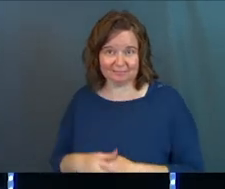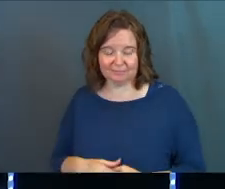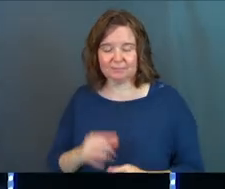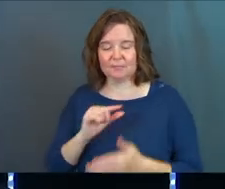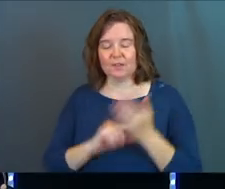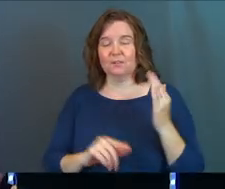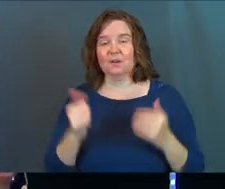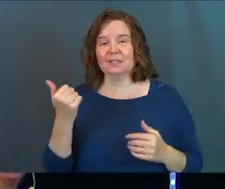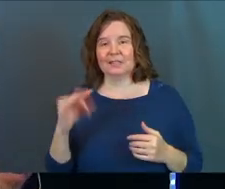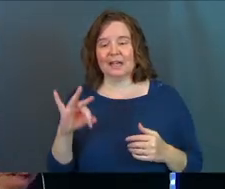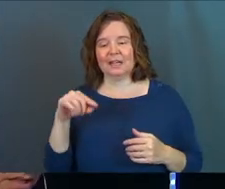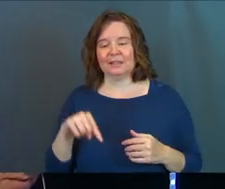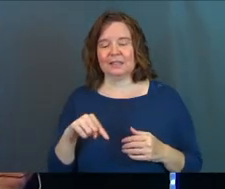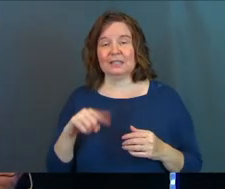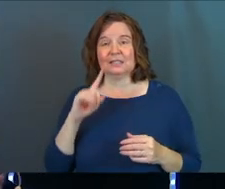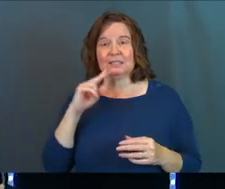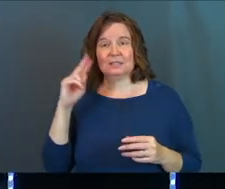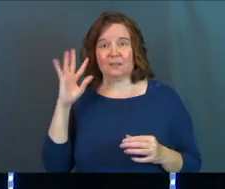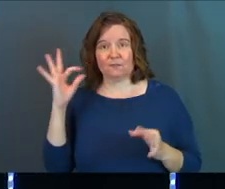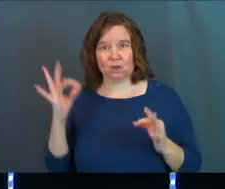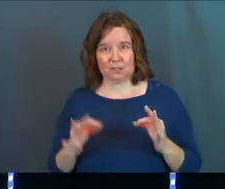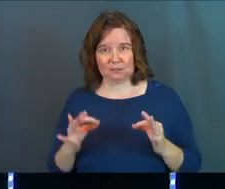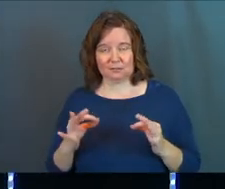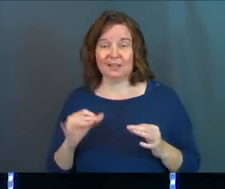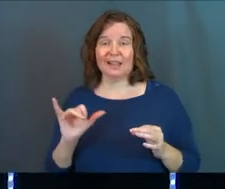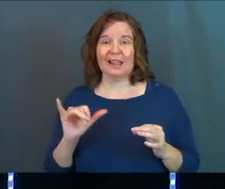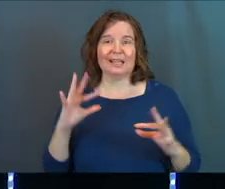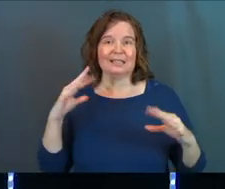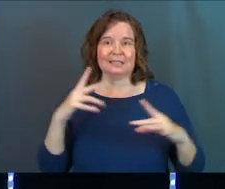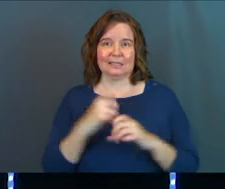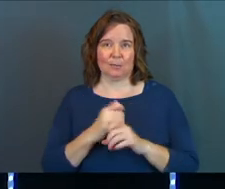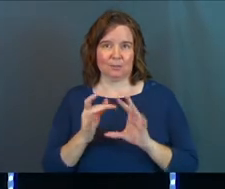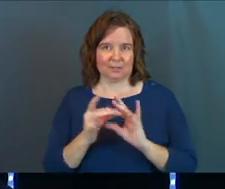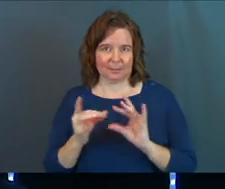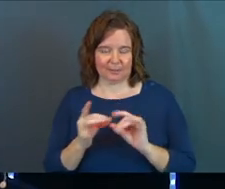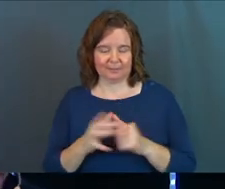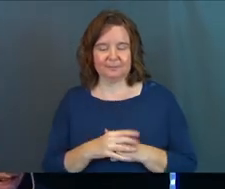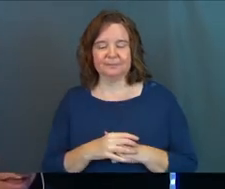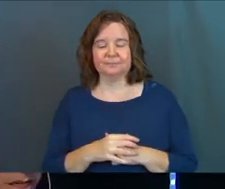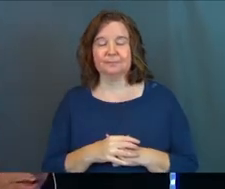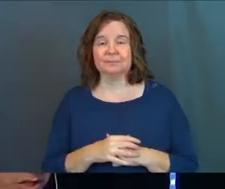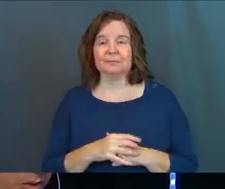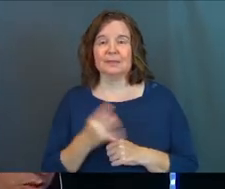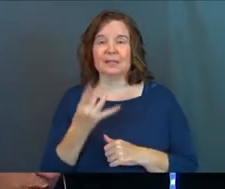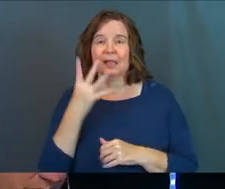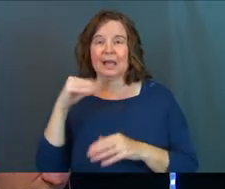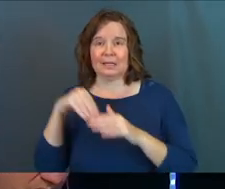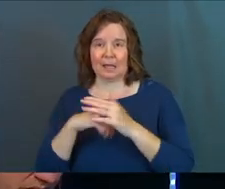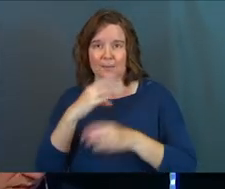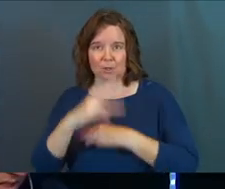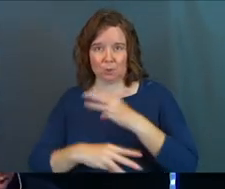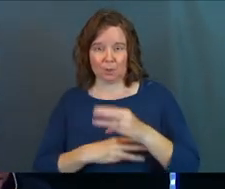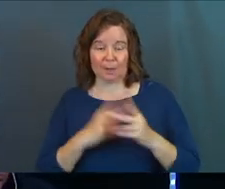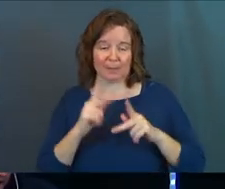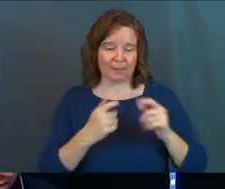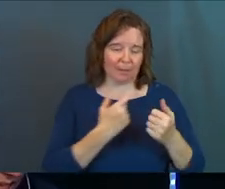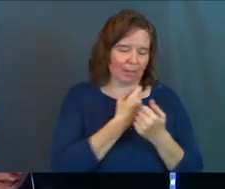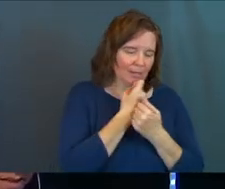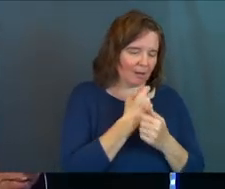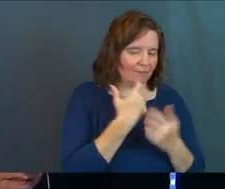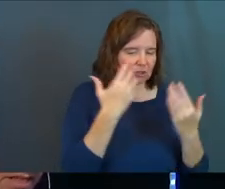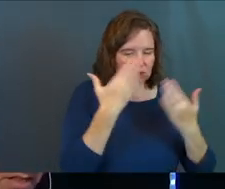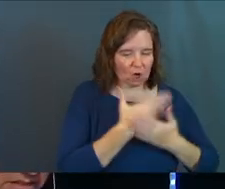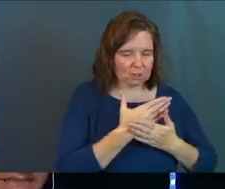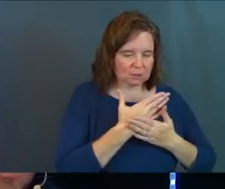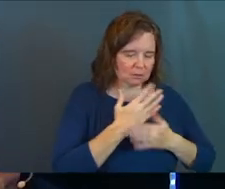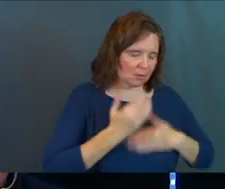Verse 19. This is the verdict. It's like his summary statement. Light has come into the world, but people love darkness instead of